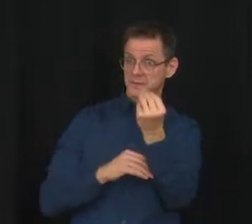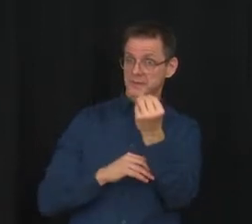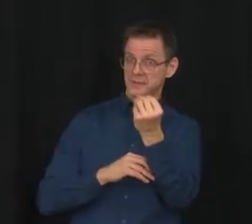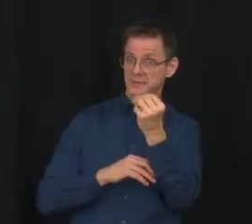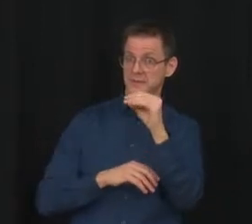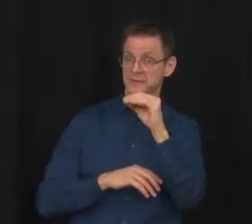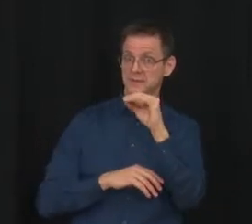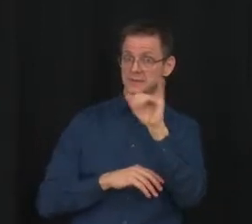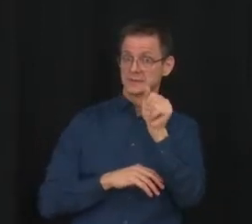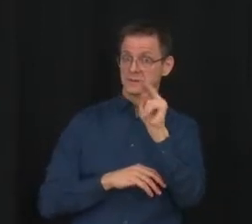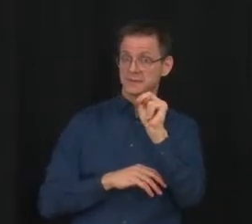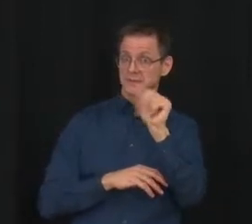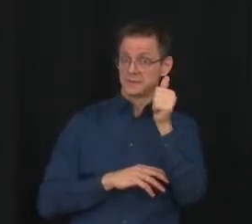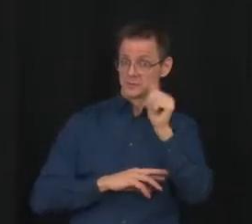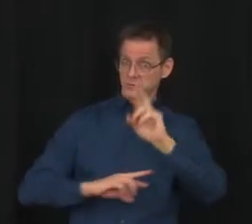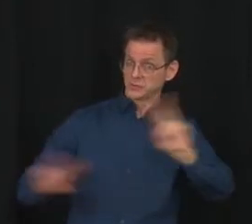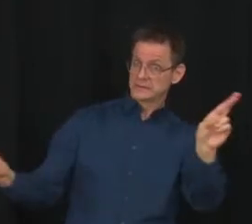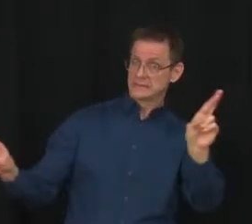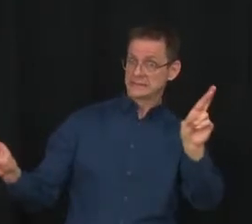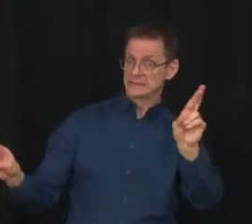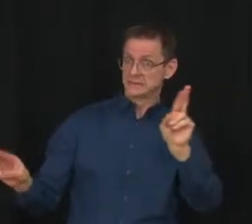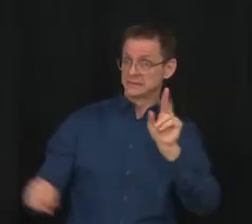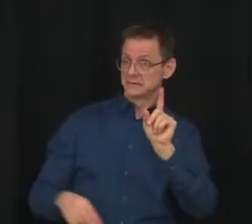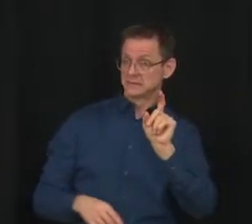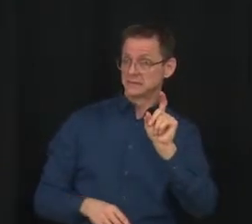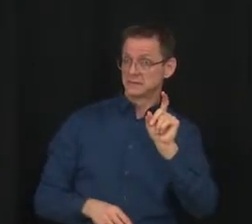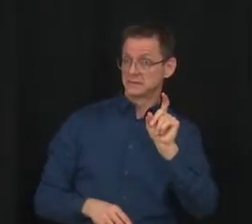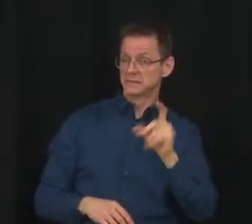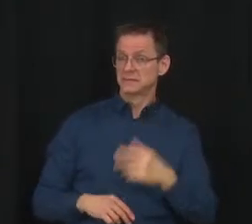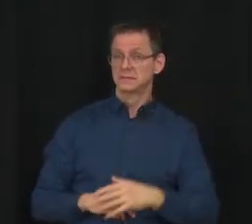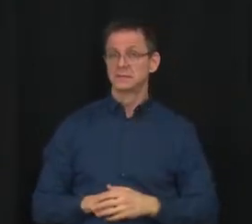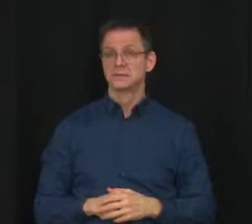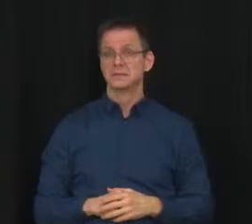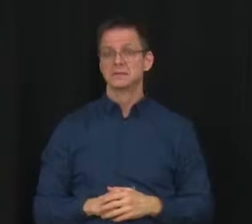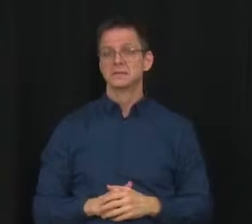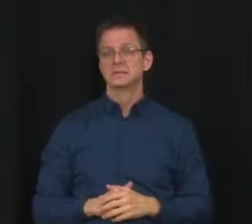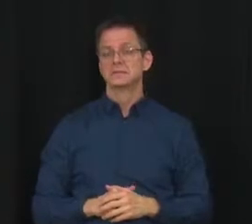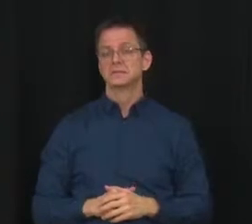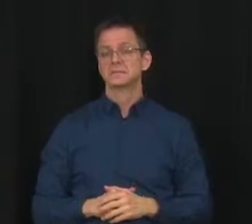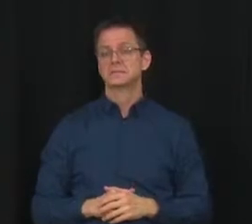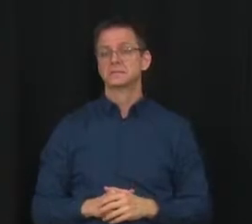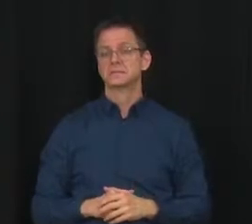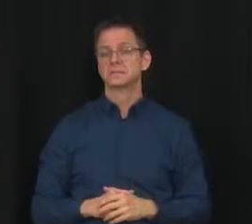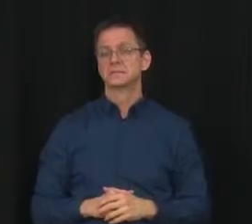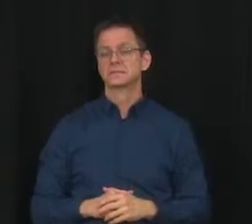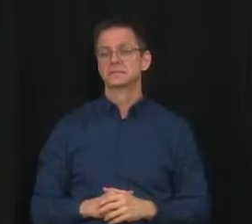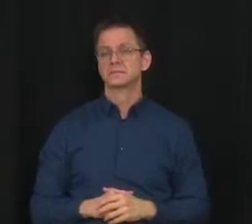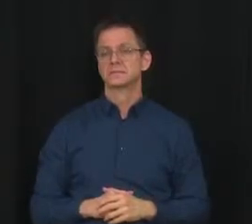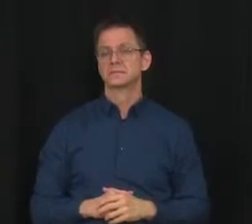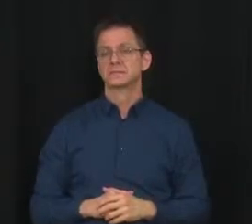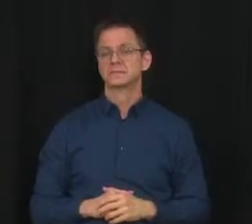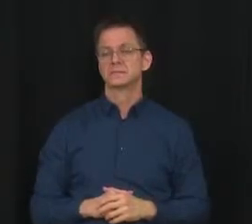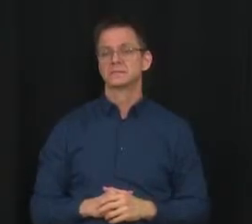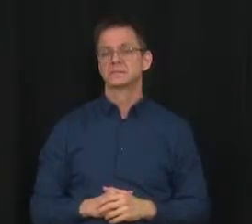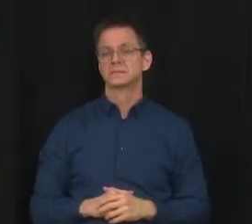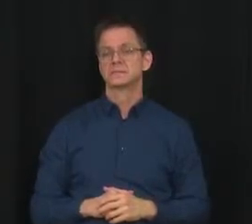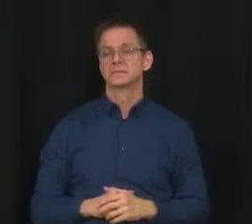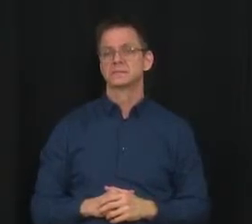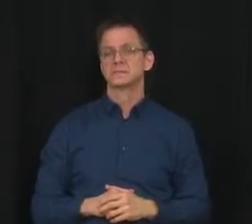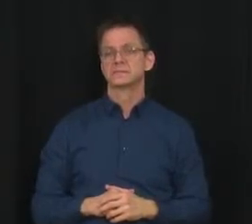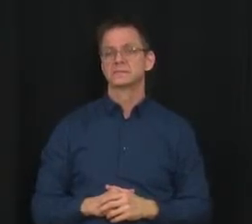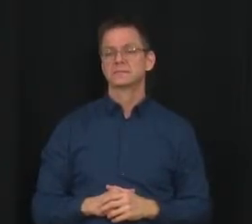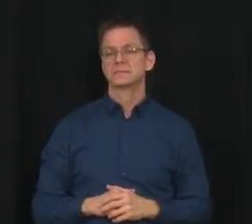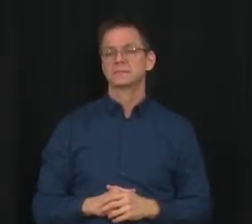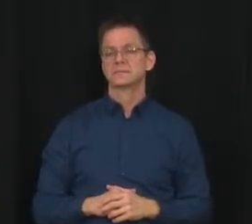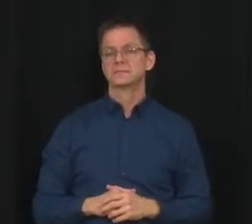schools have enough supplies on January 10th? So, we had school authorities get back to us by